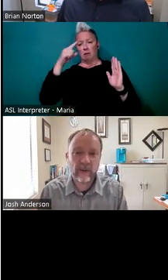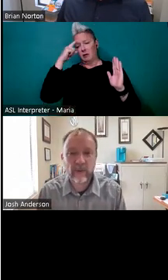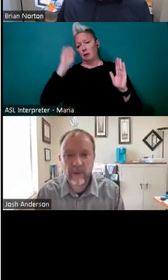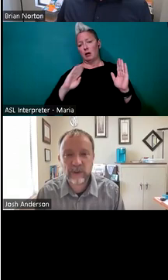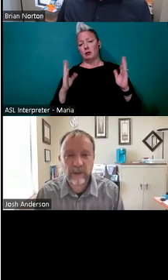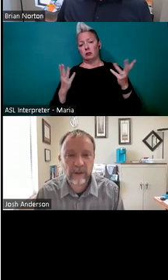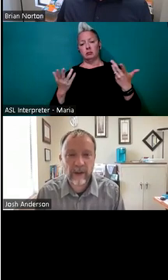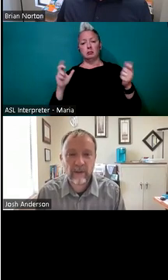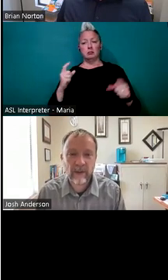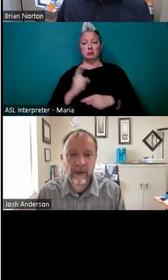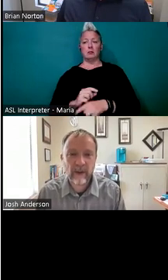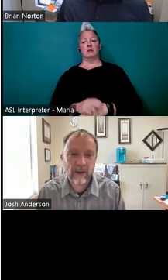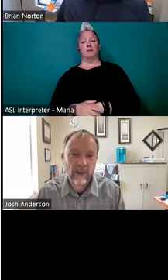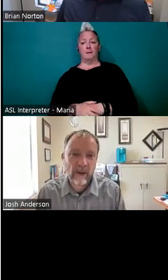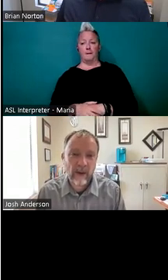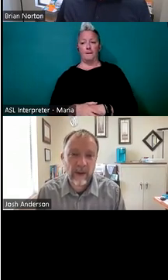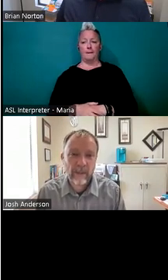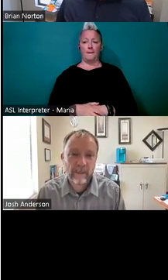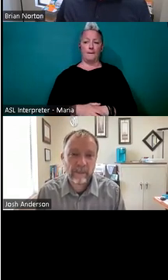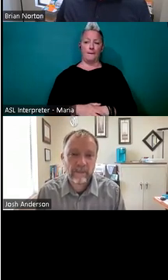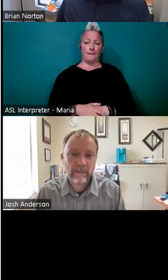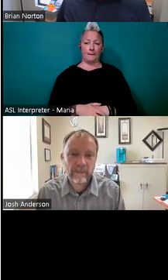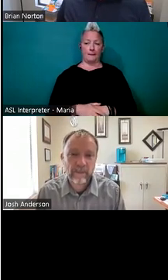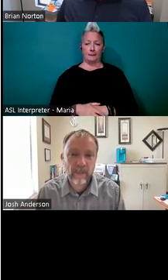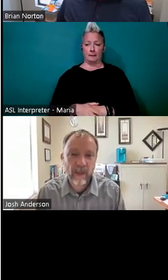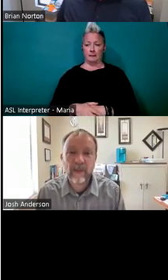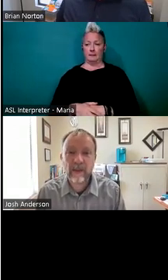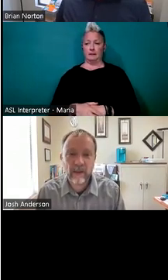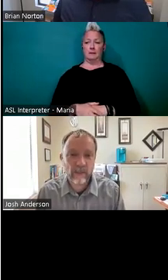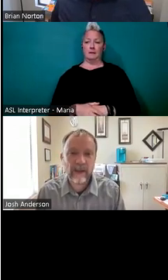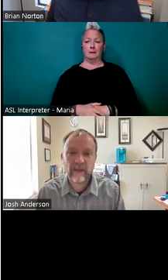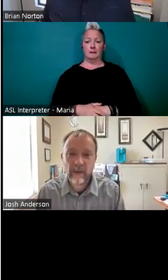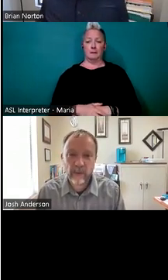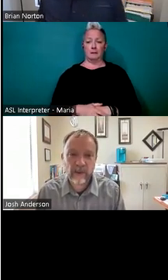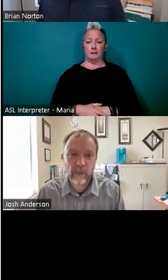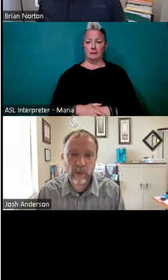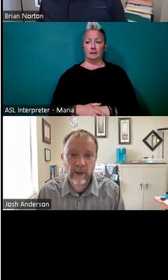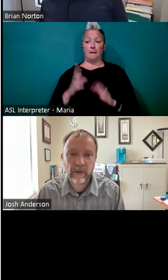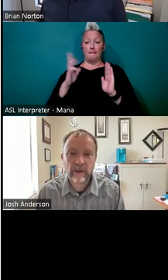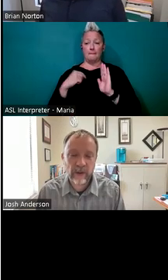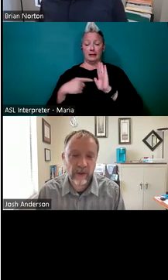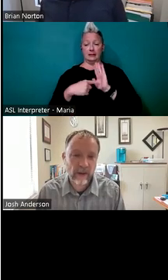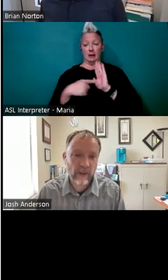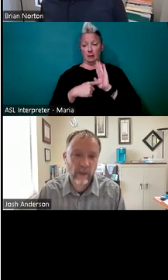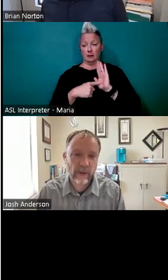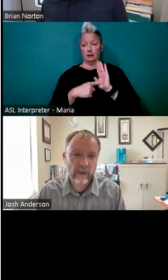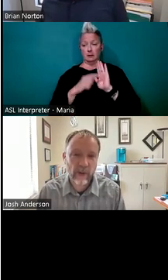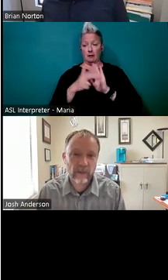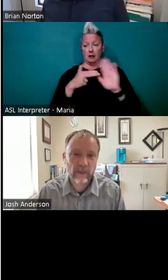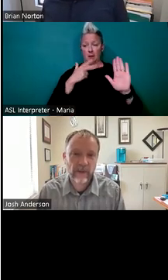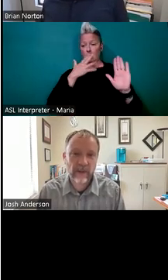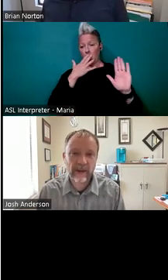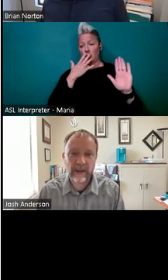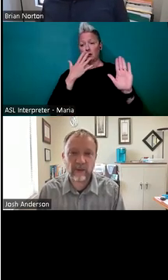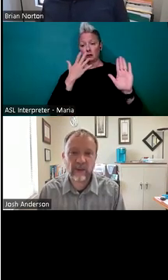that kind of information kind of in there. Um, and then the paint samples and labeled colors, uh, and labeling the